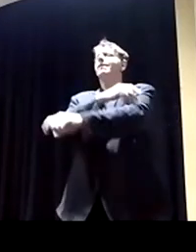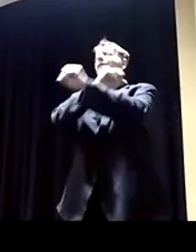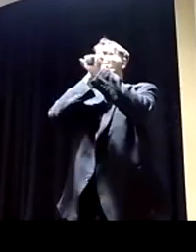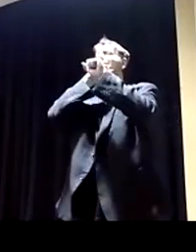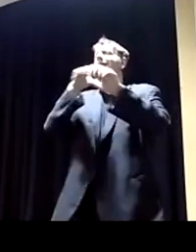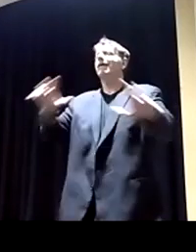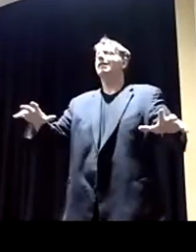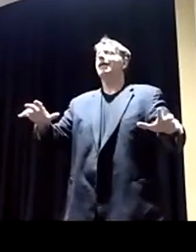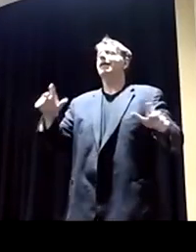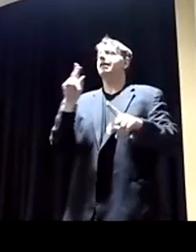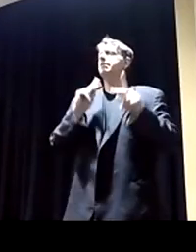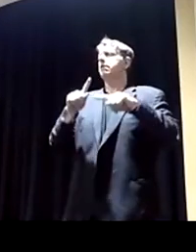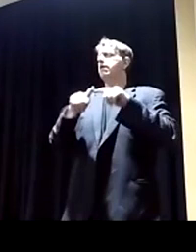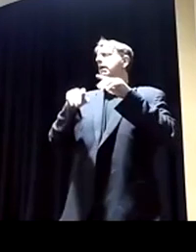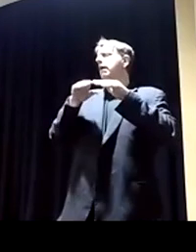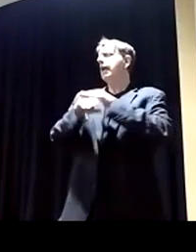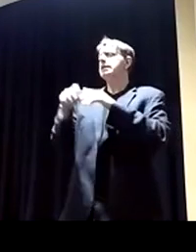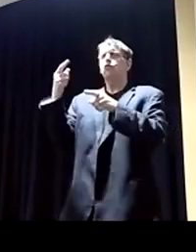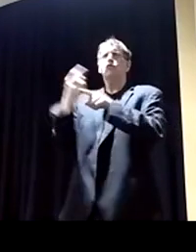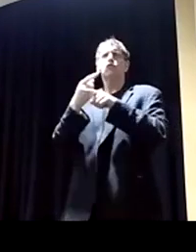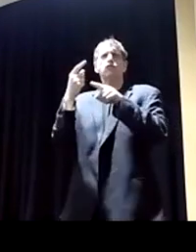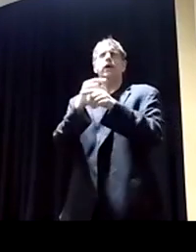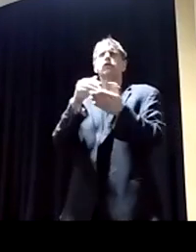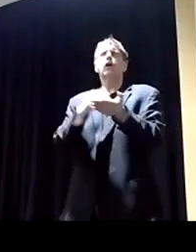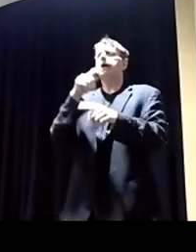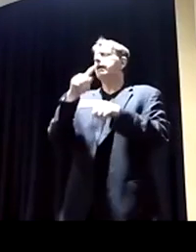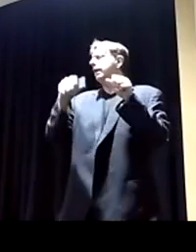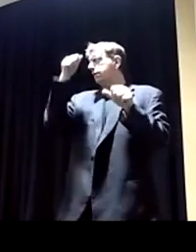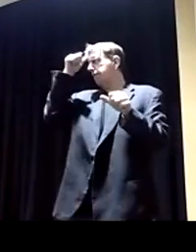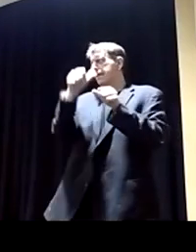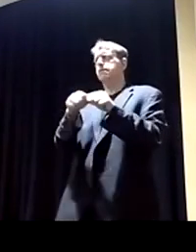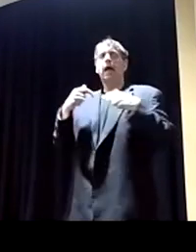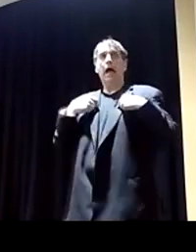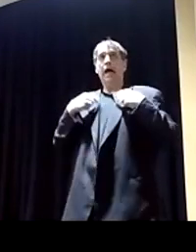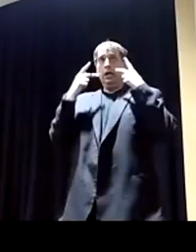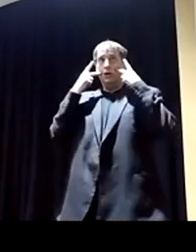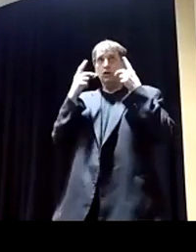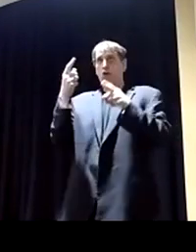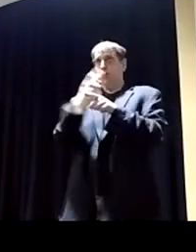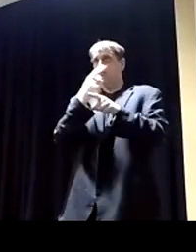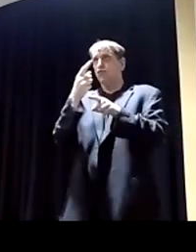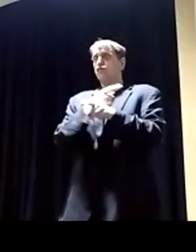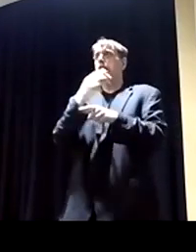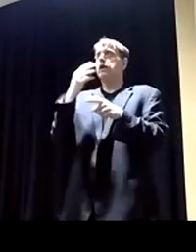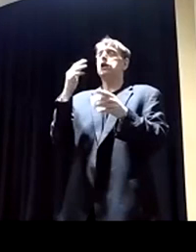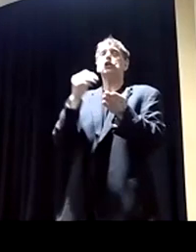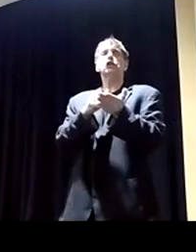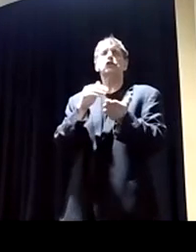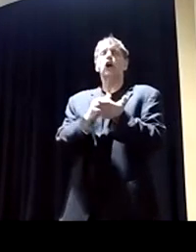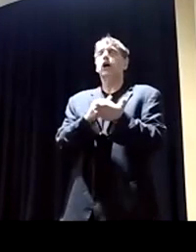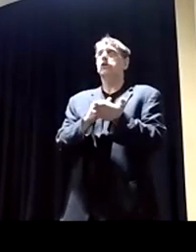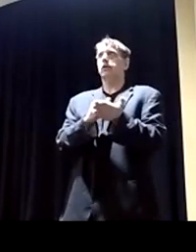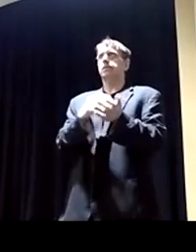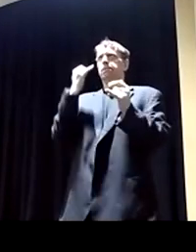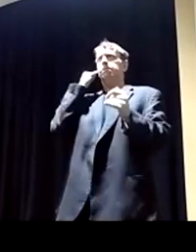have access to regular doctors. Again, I can't remember if that's when I saw a regular doctor, let alone my endocrinologist or an endocrinologist.